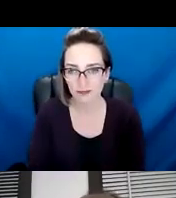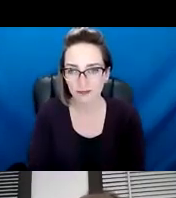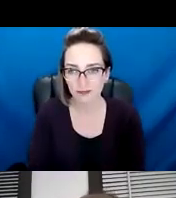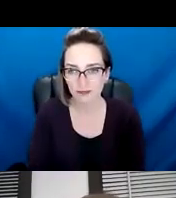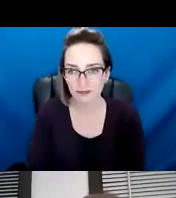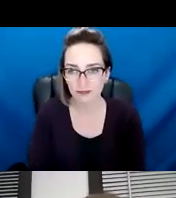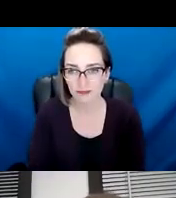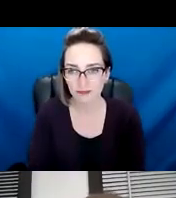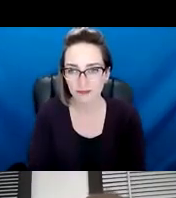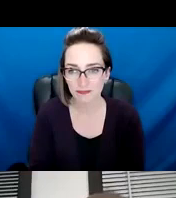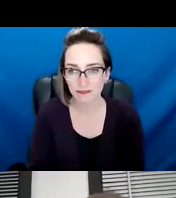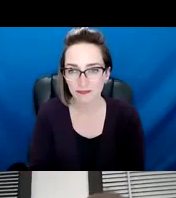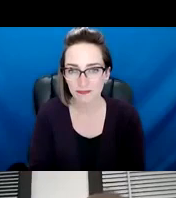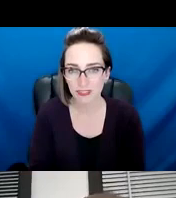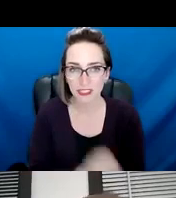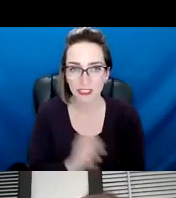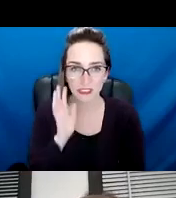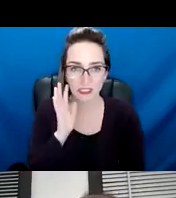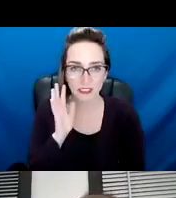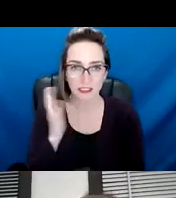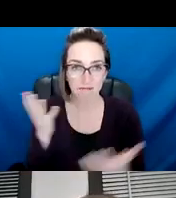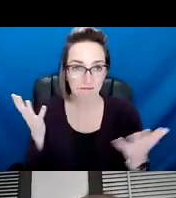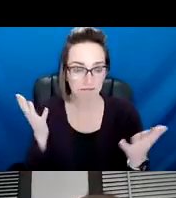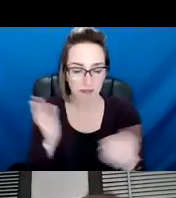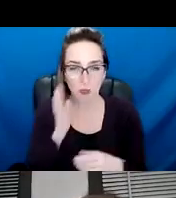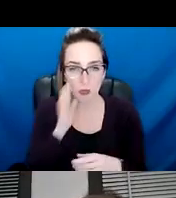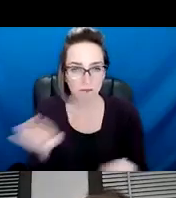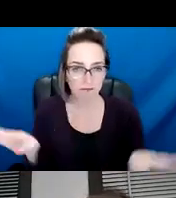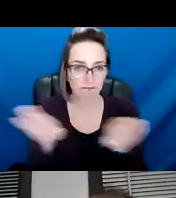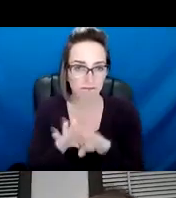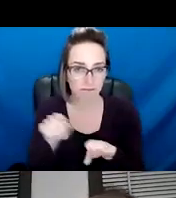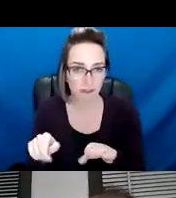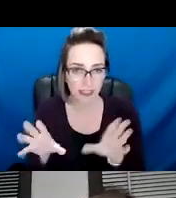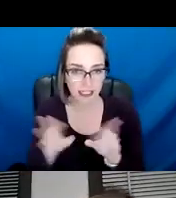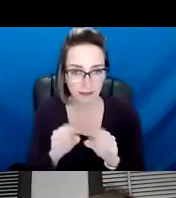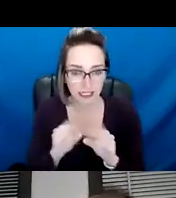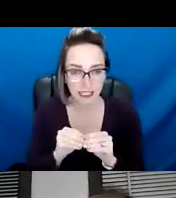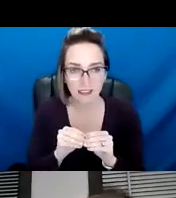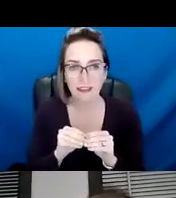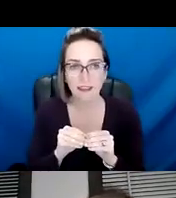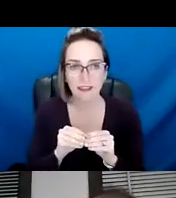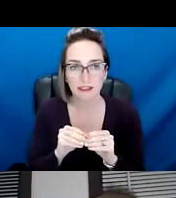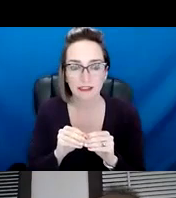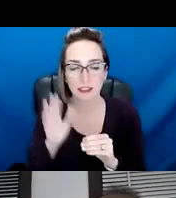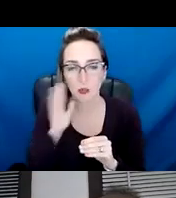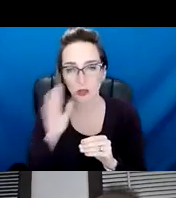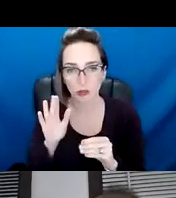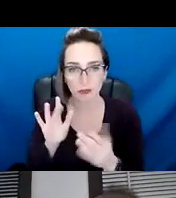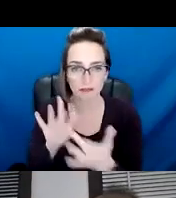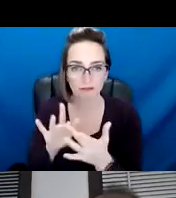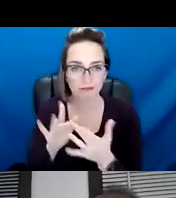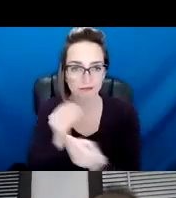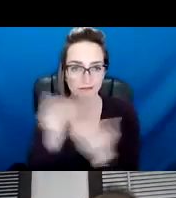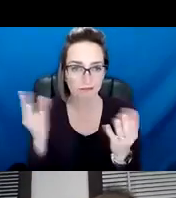we were going to go ahead and, uh, bring this meeting to a close, um, and we'll be in touch, uh, with more